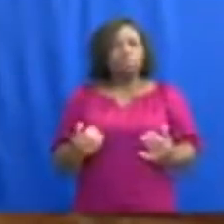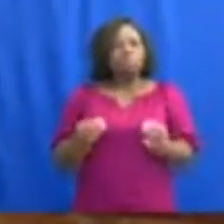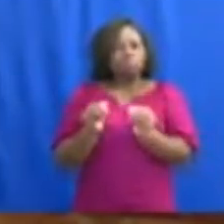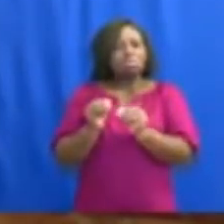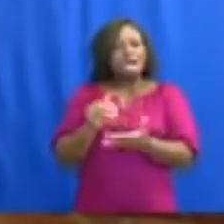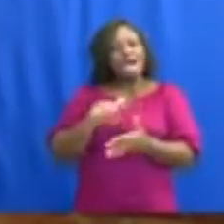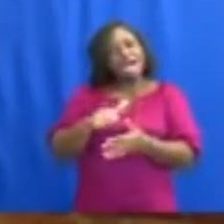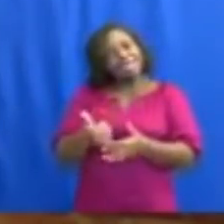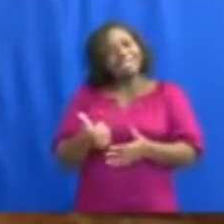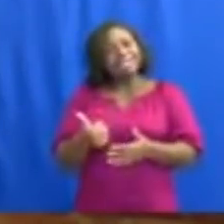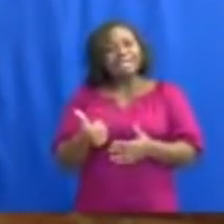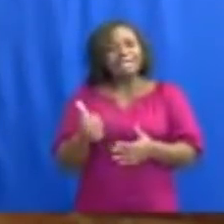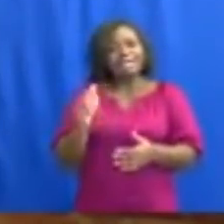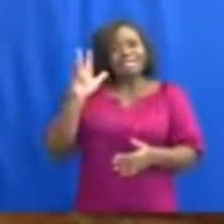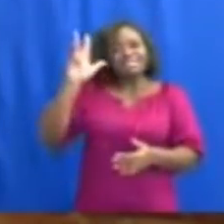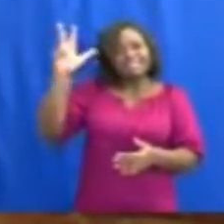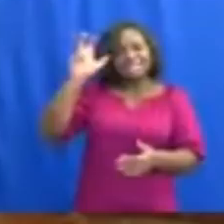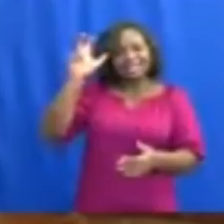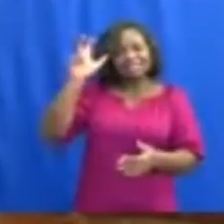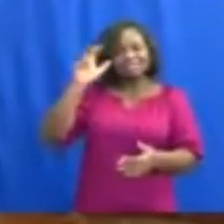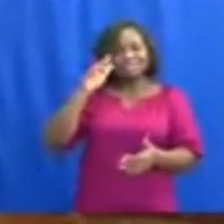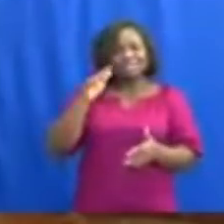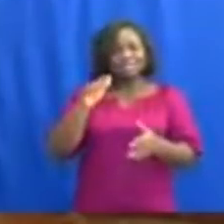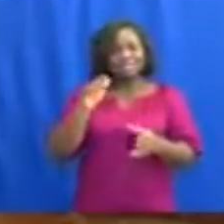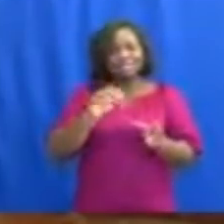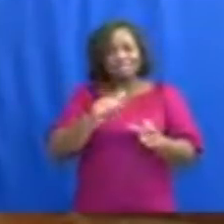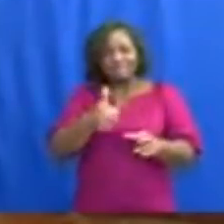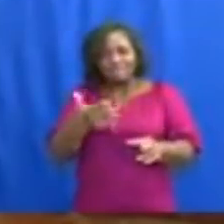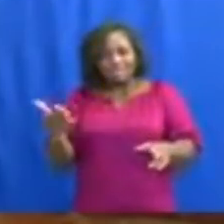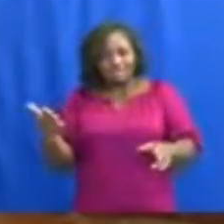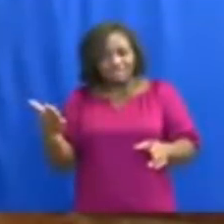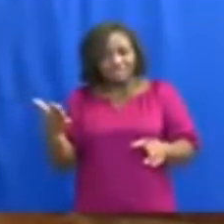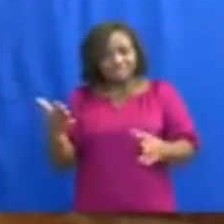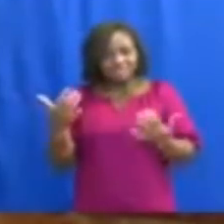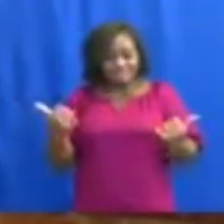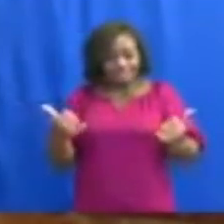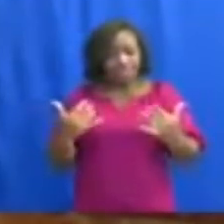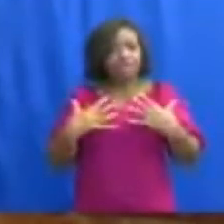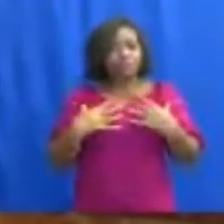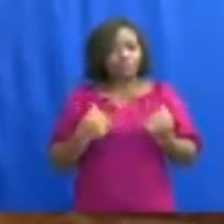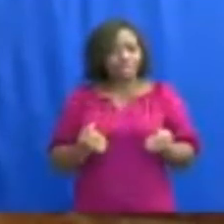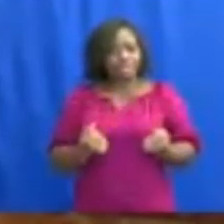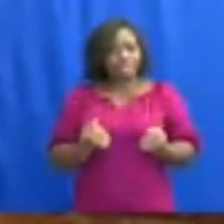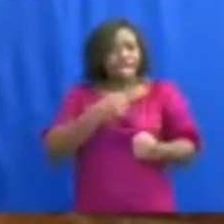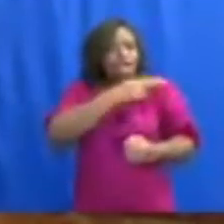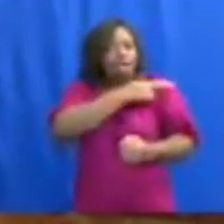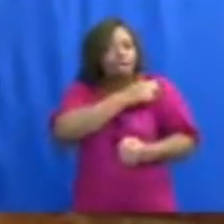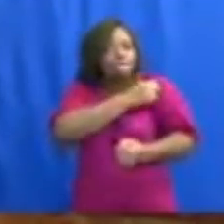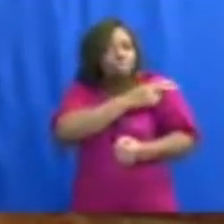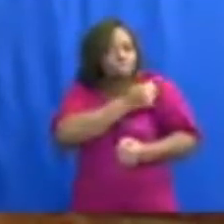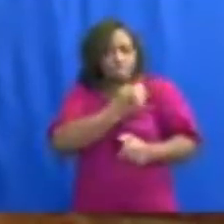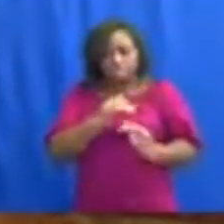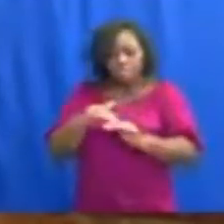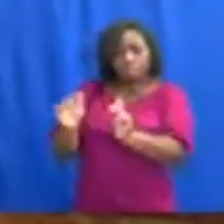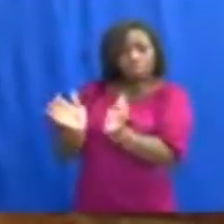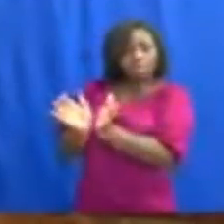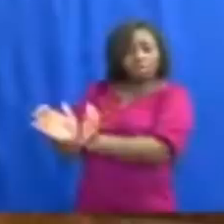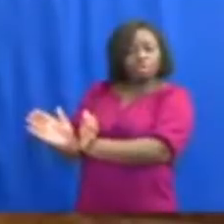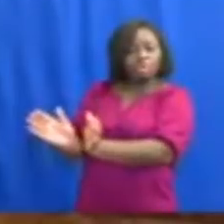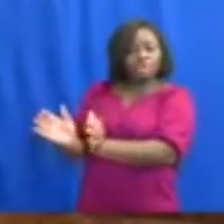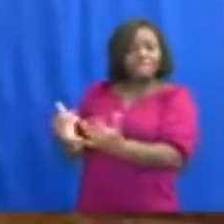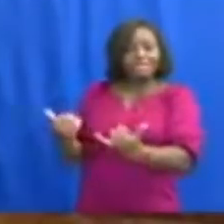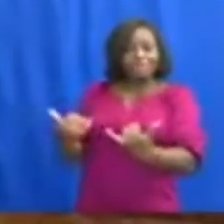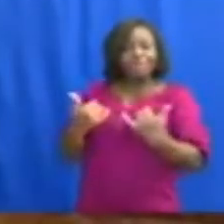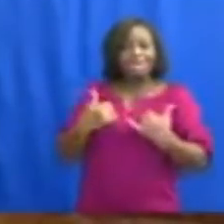,596. In our hospitals and isolation centers, we